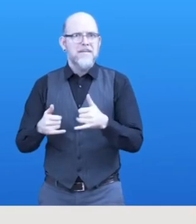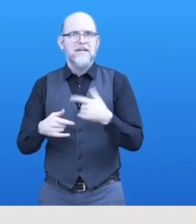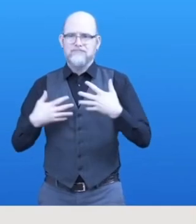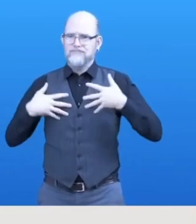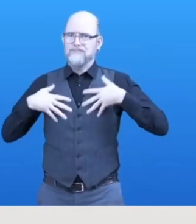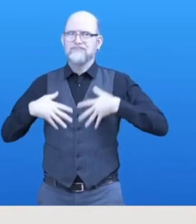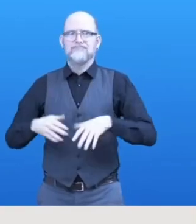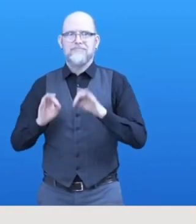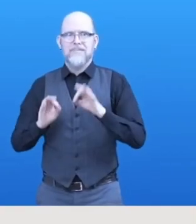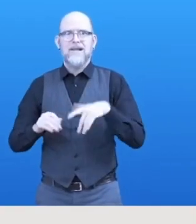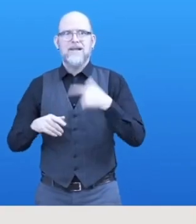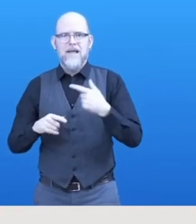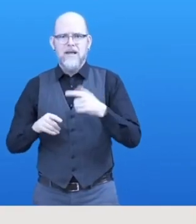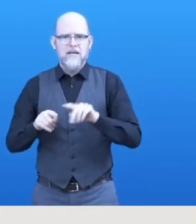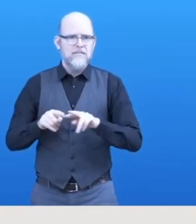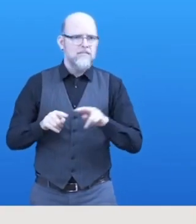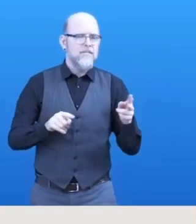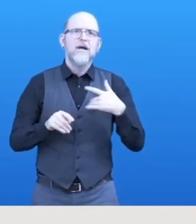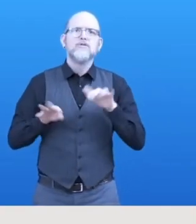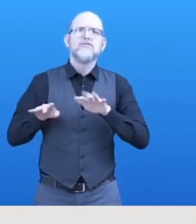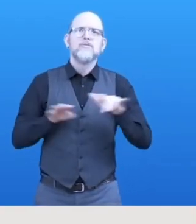another solution. Maybe for afterwards.